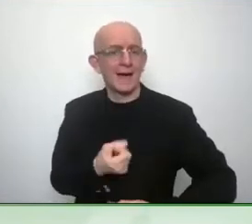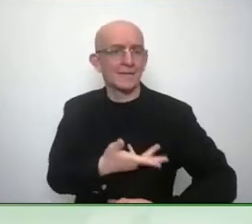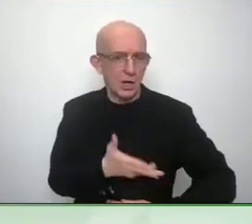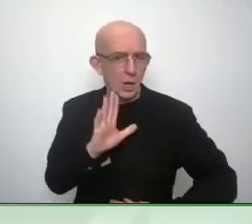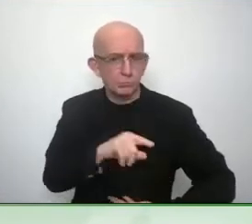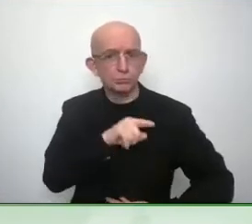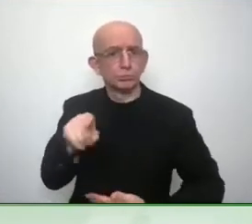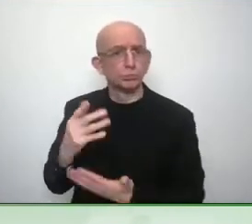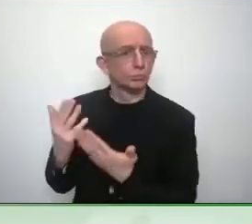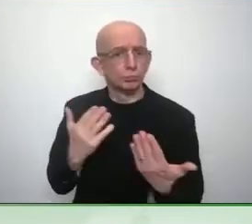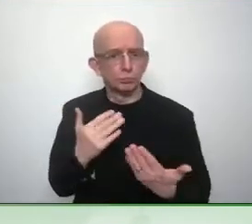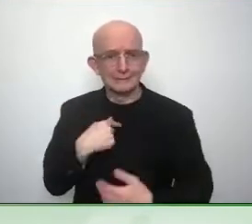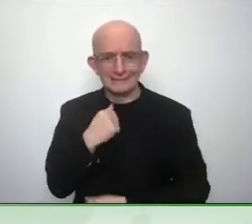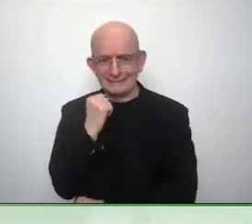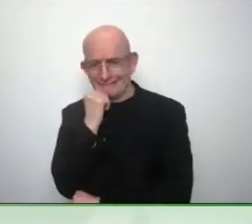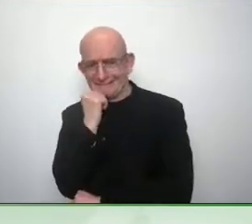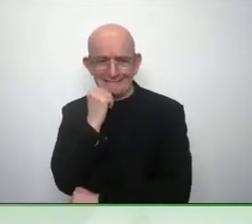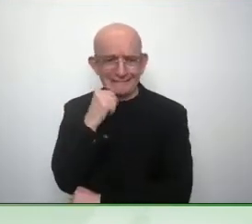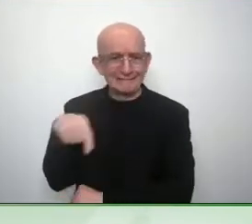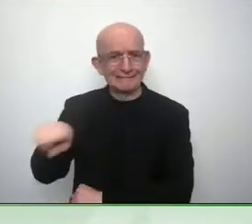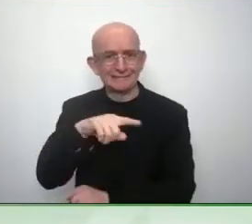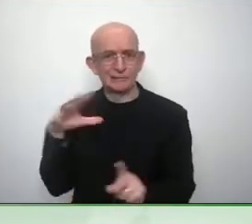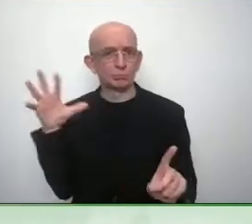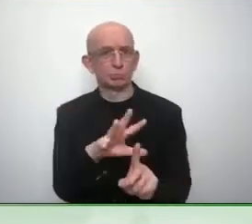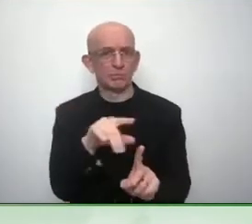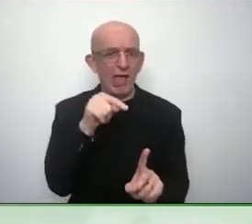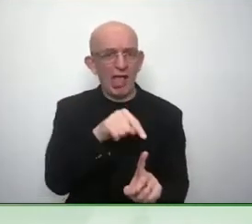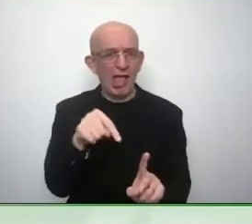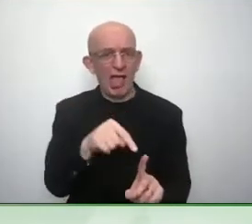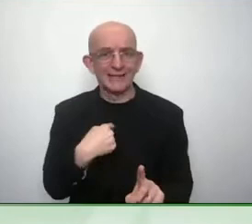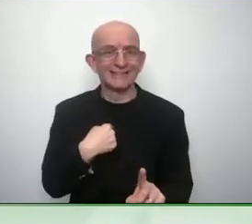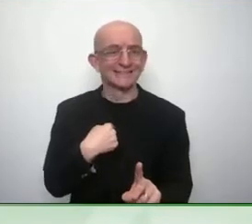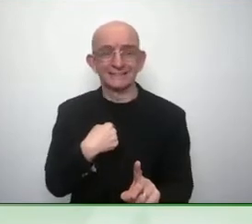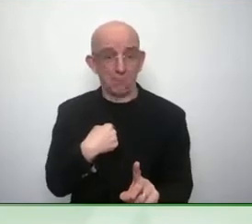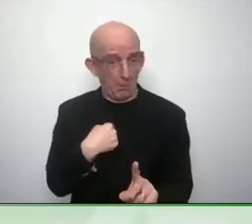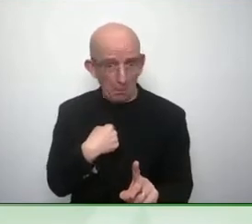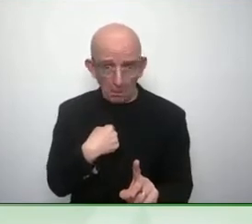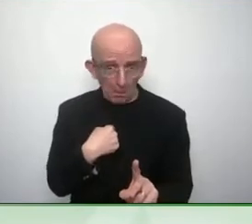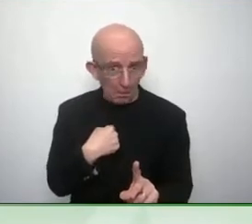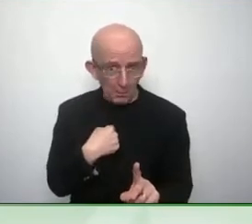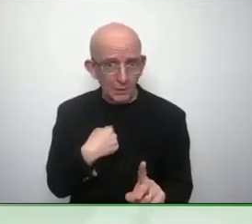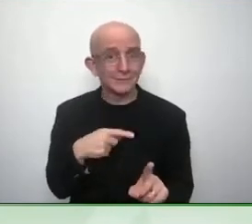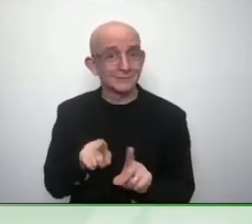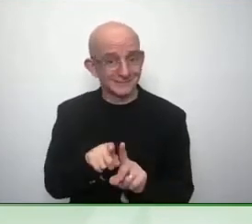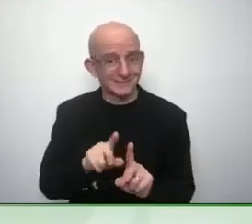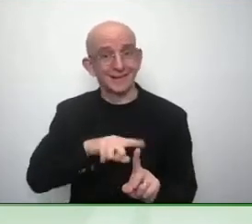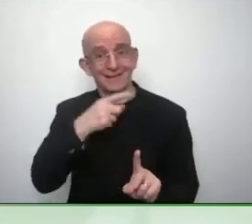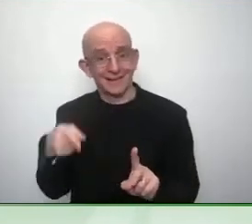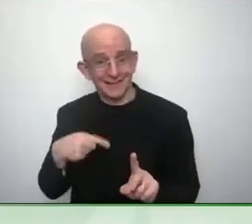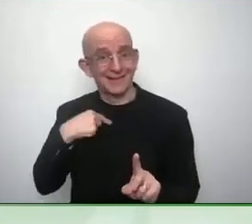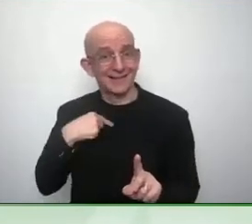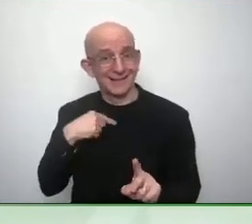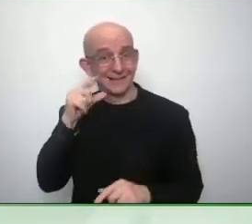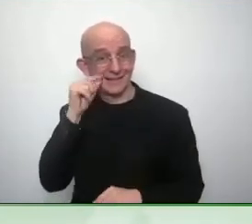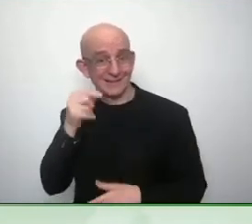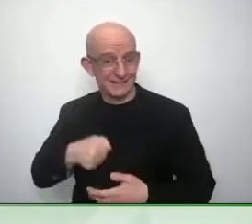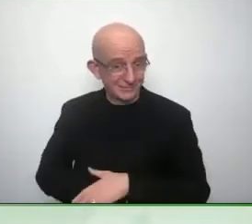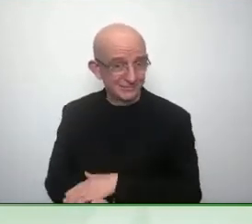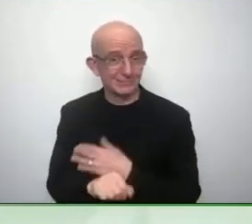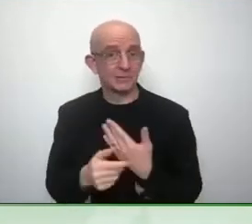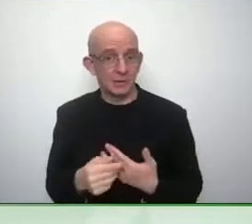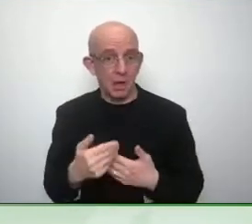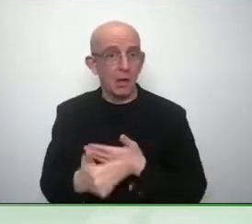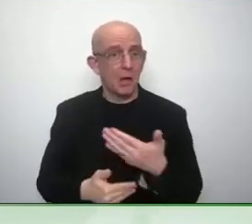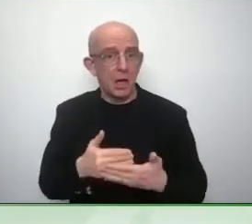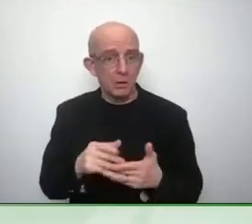wasn't appropriate to bully her and that it was good to be her friend I just what I saw the energy coming from the young people at the time and that was in